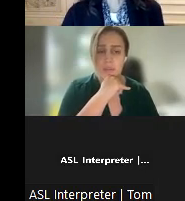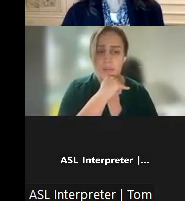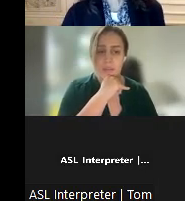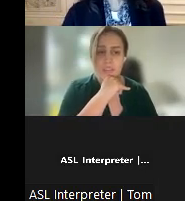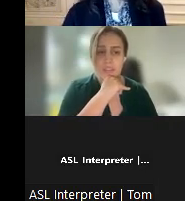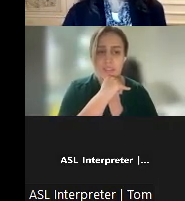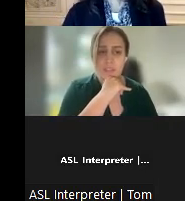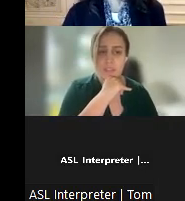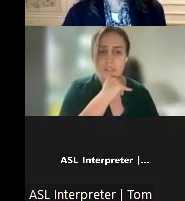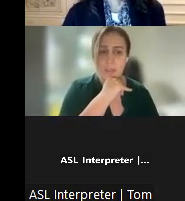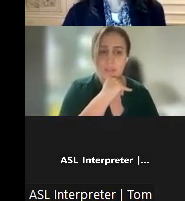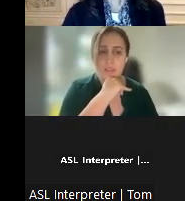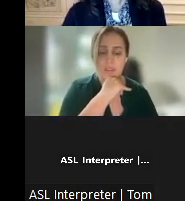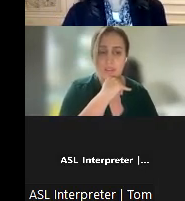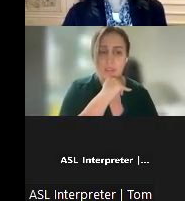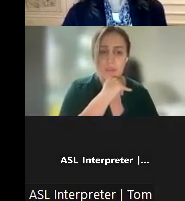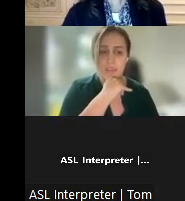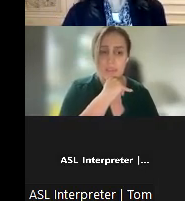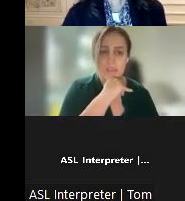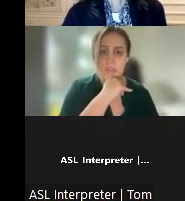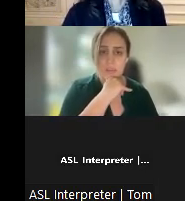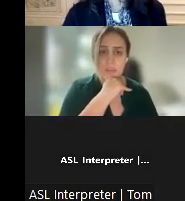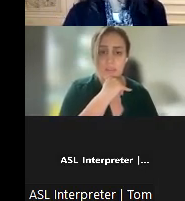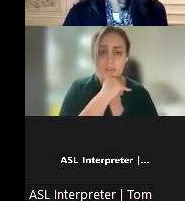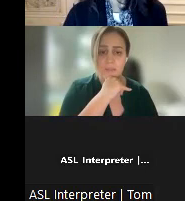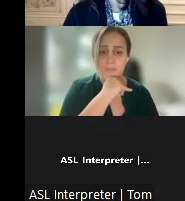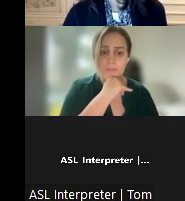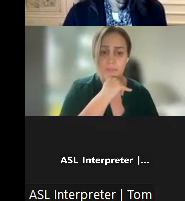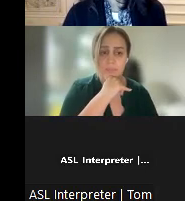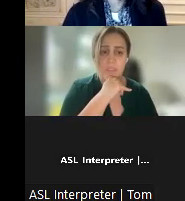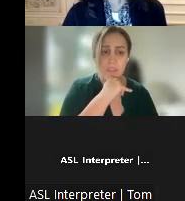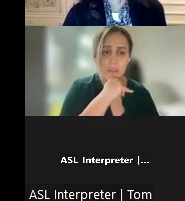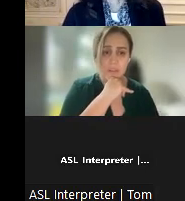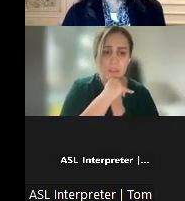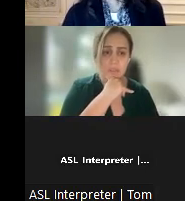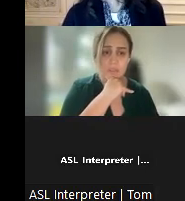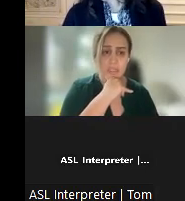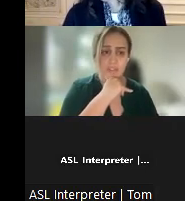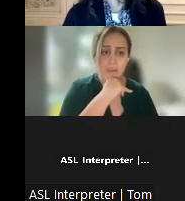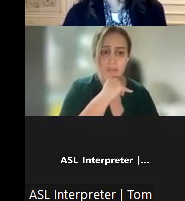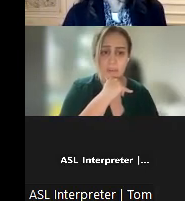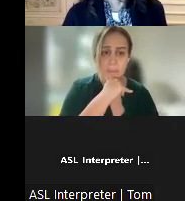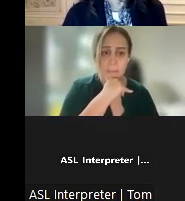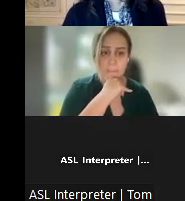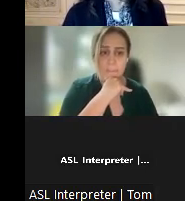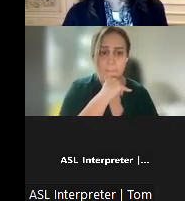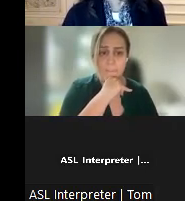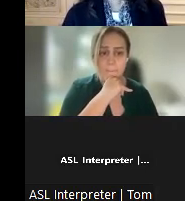agency. You can contact them via their email address, which is available online.